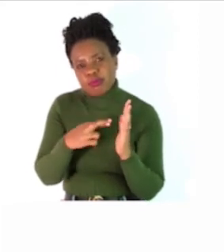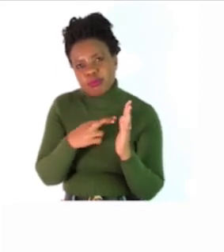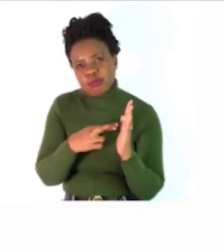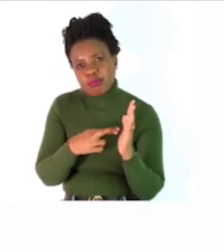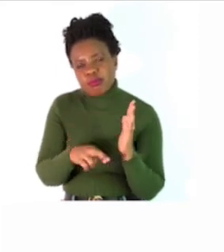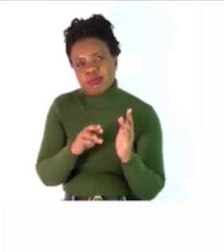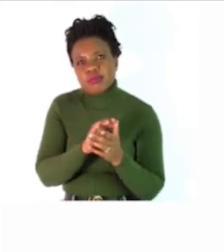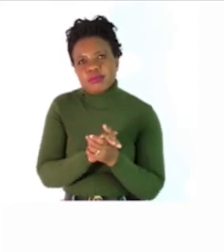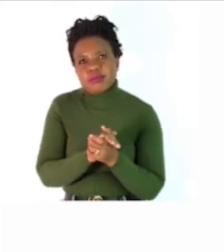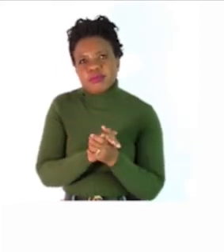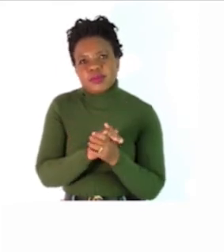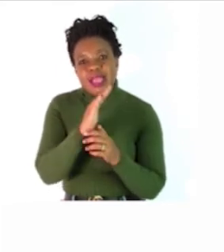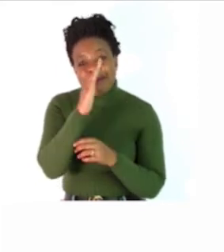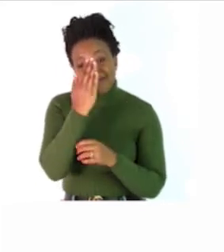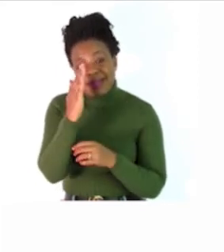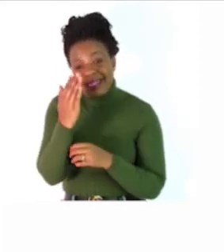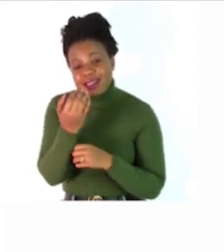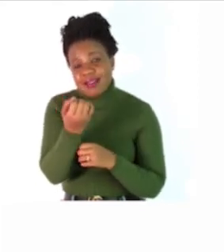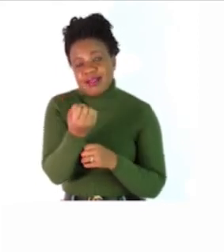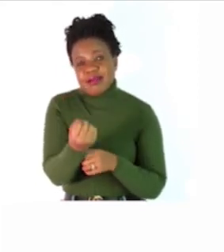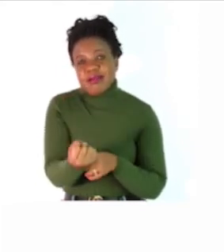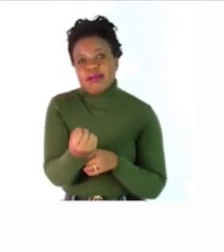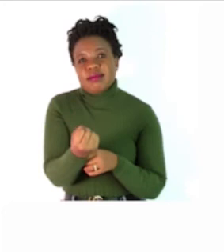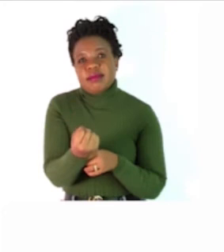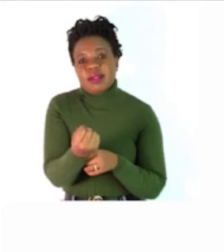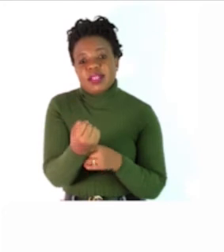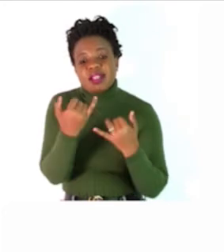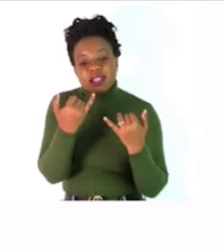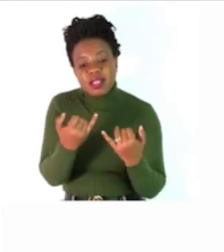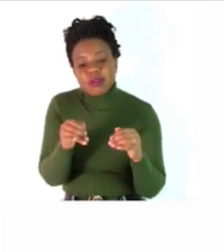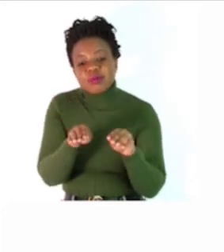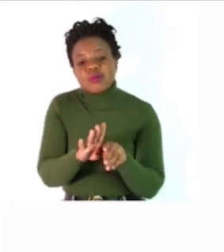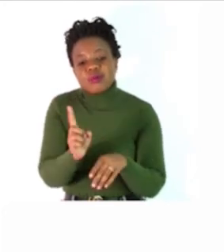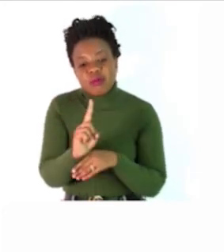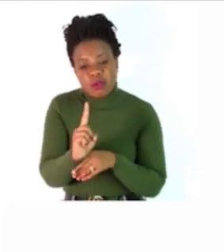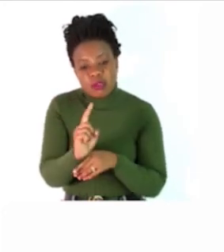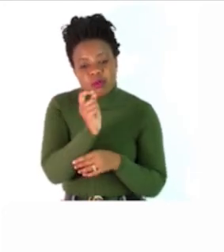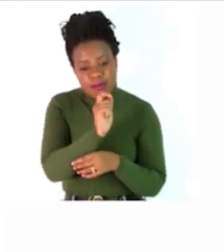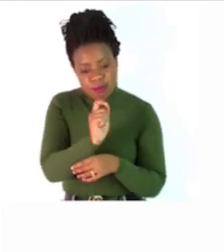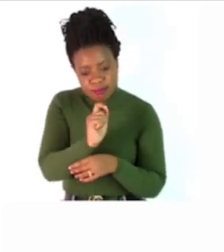we are given pictures then but your task is to write